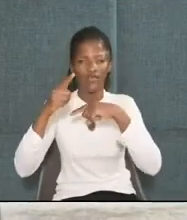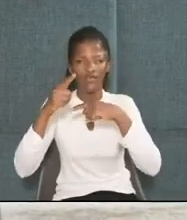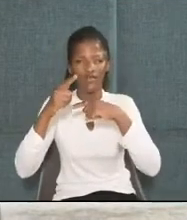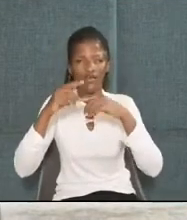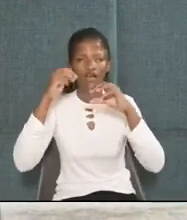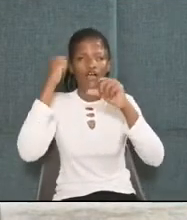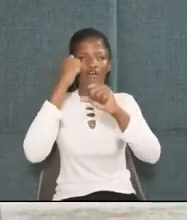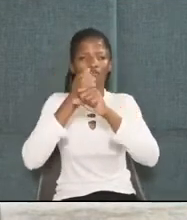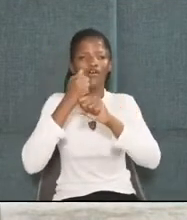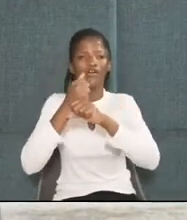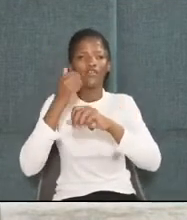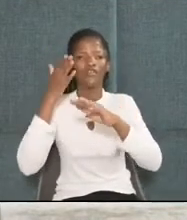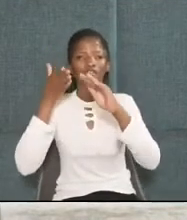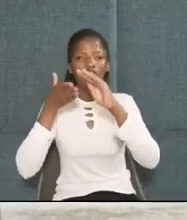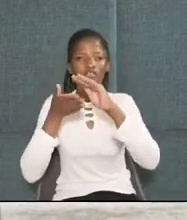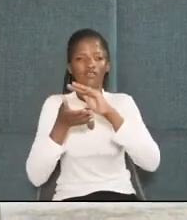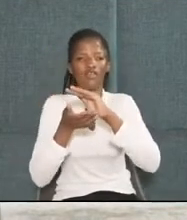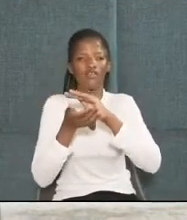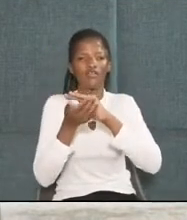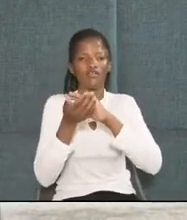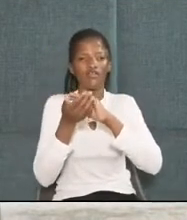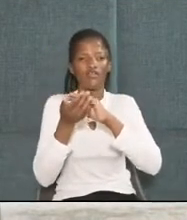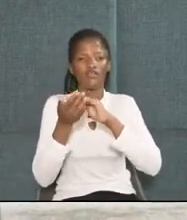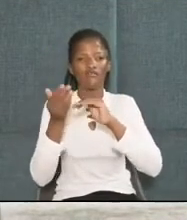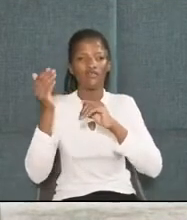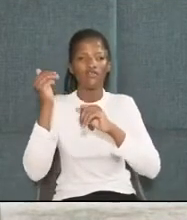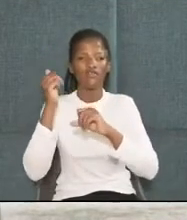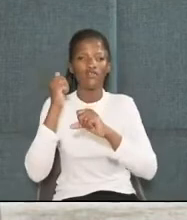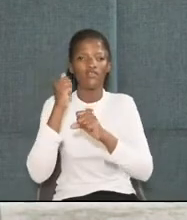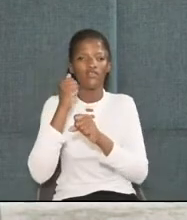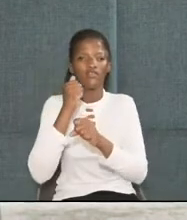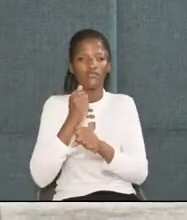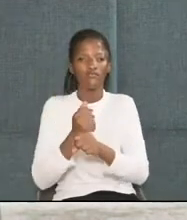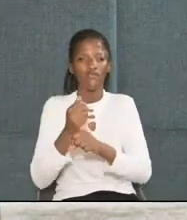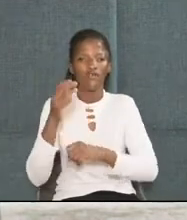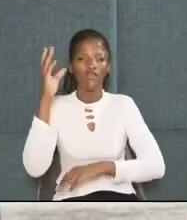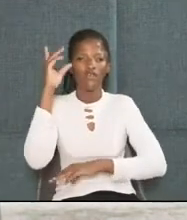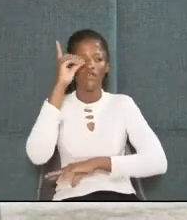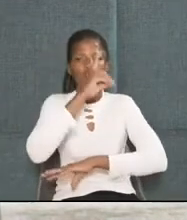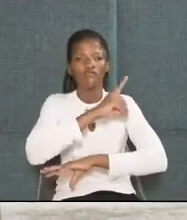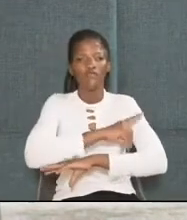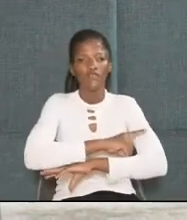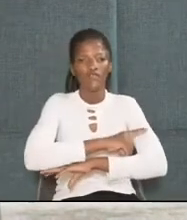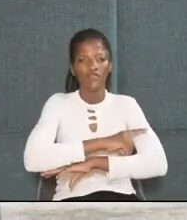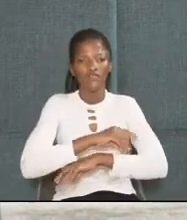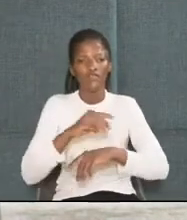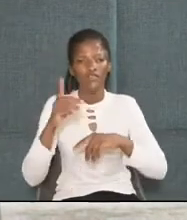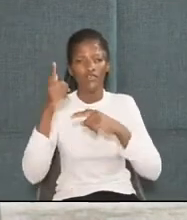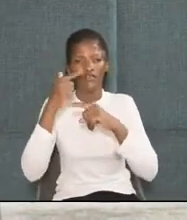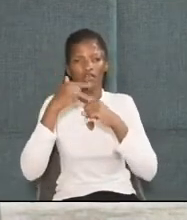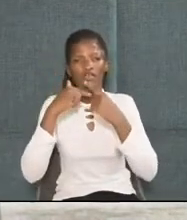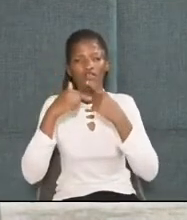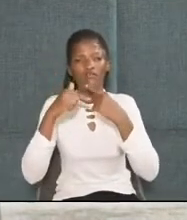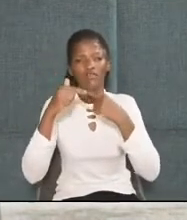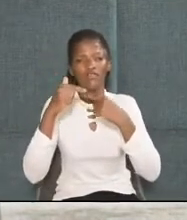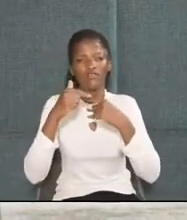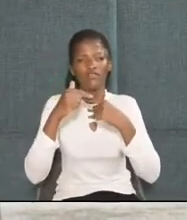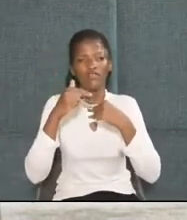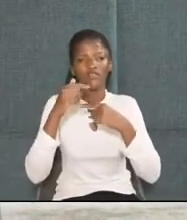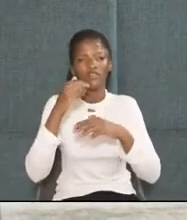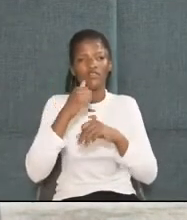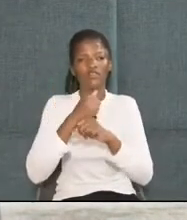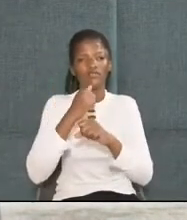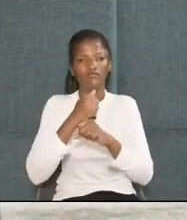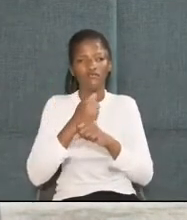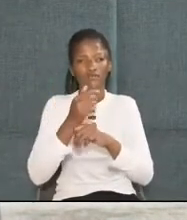hours. Walk while the dew is buckly. Walk means